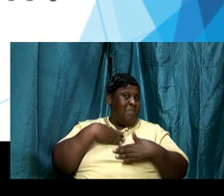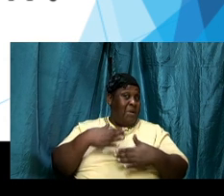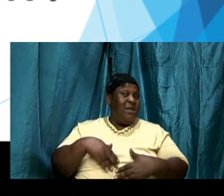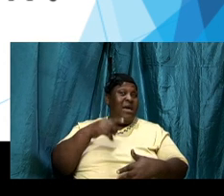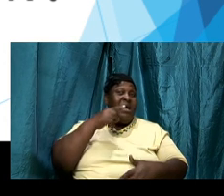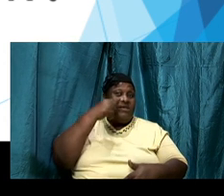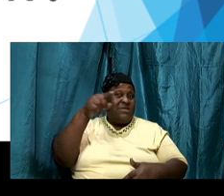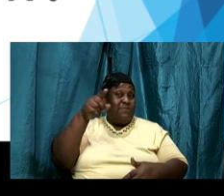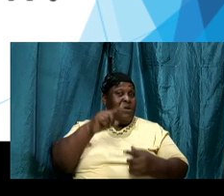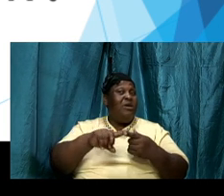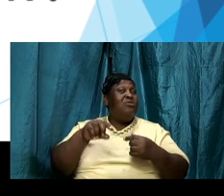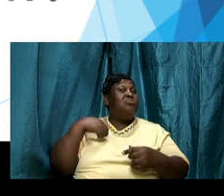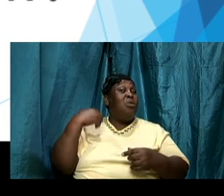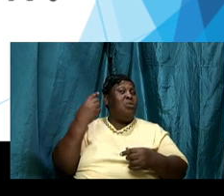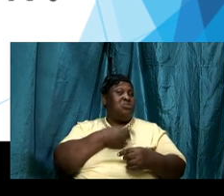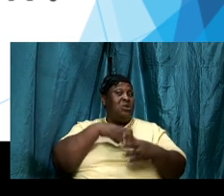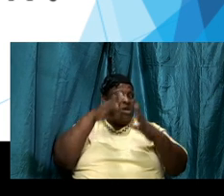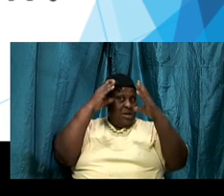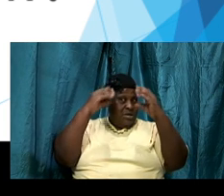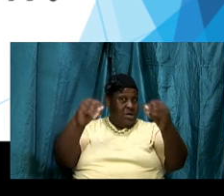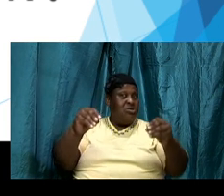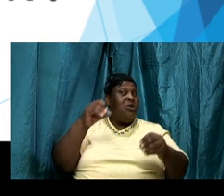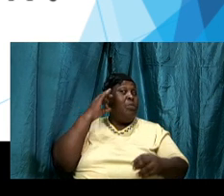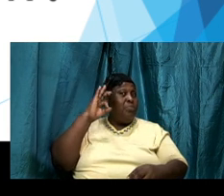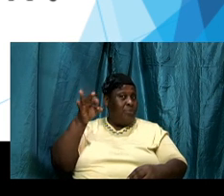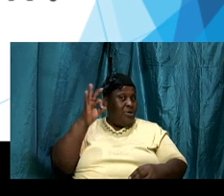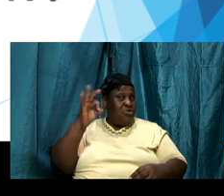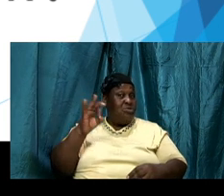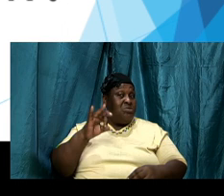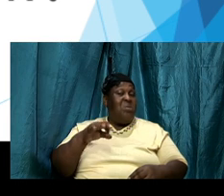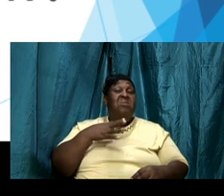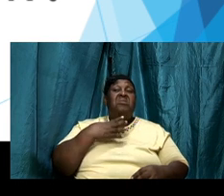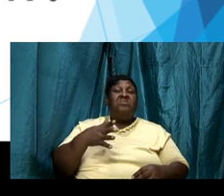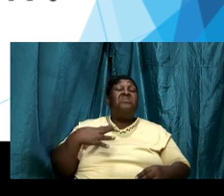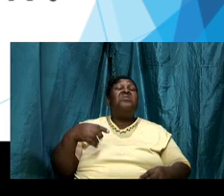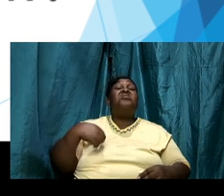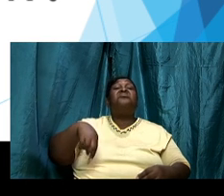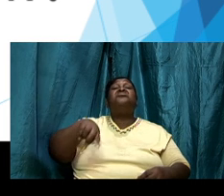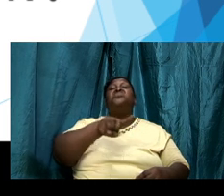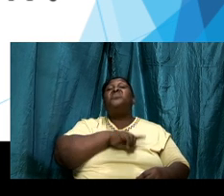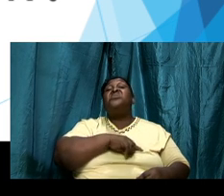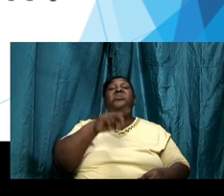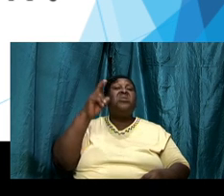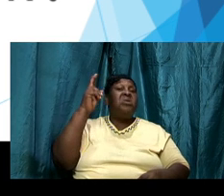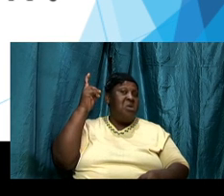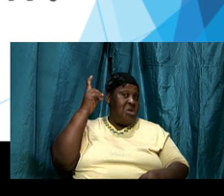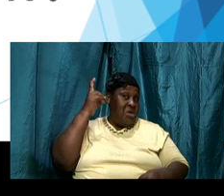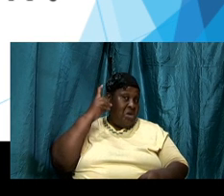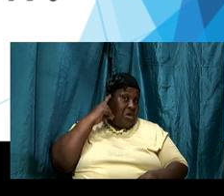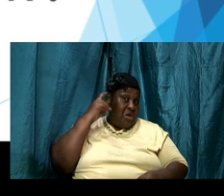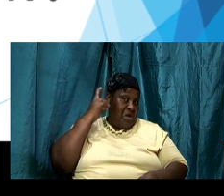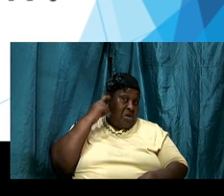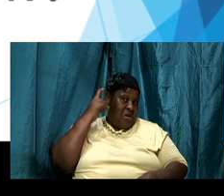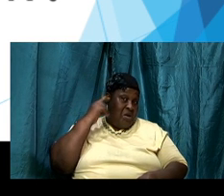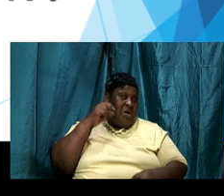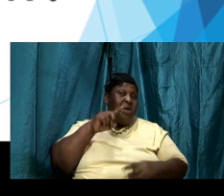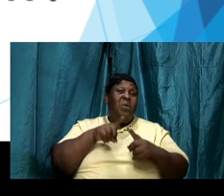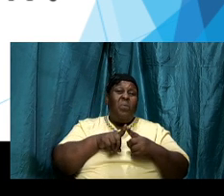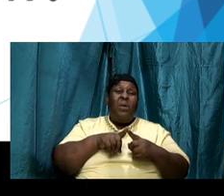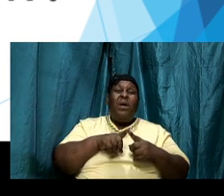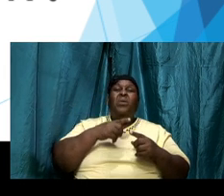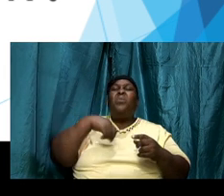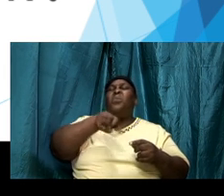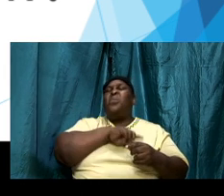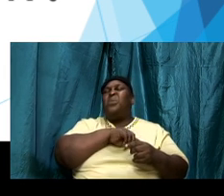preaching from the word or the things that we hear when we ourselves get in the word of